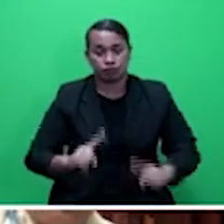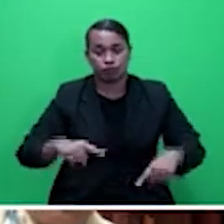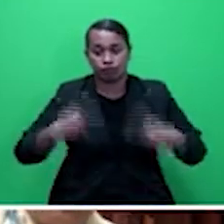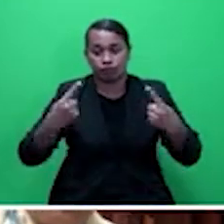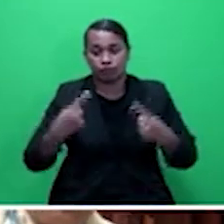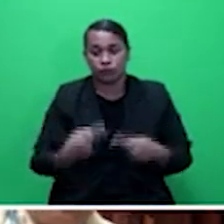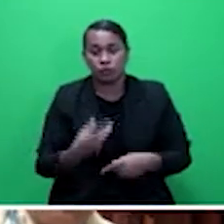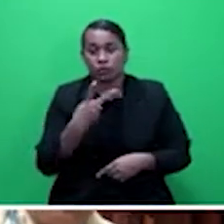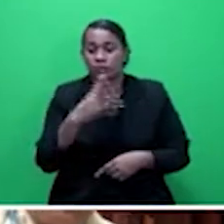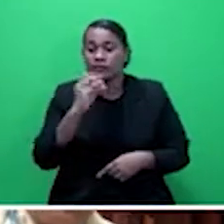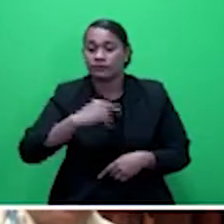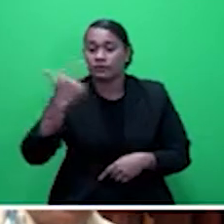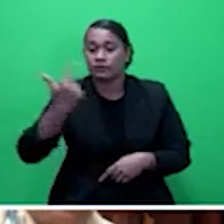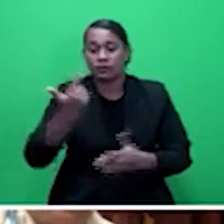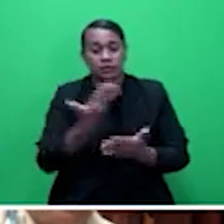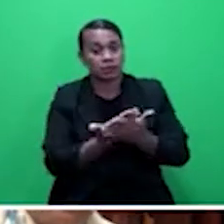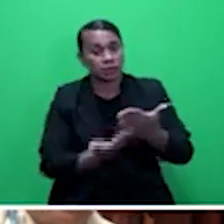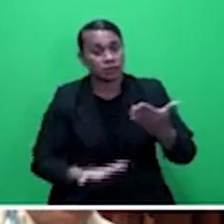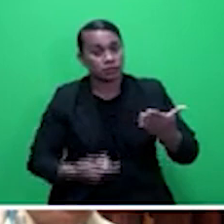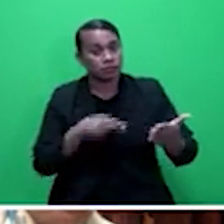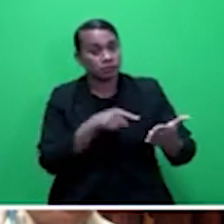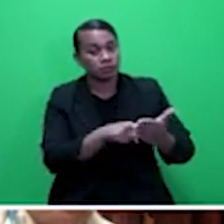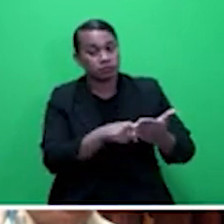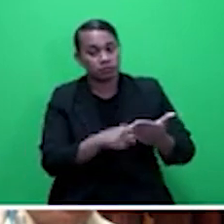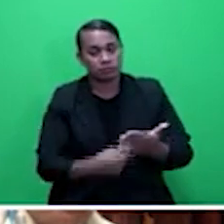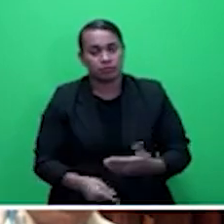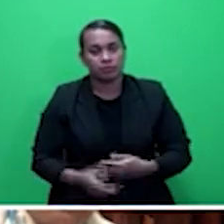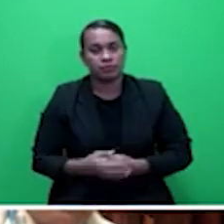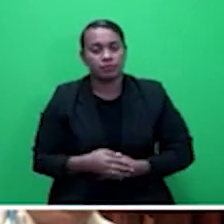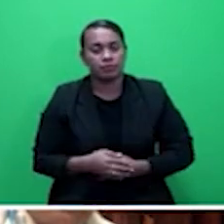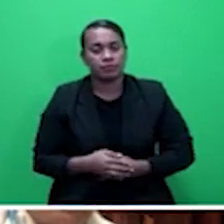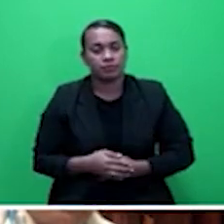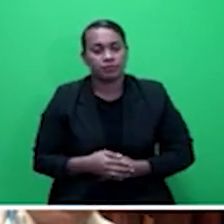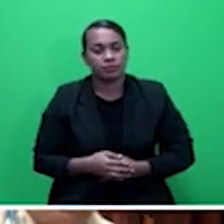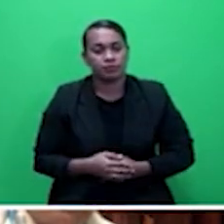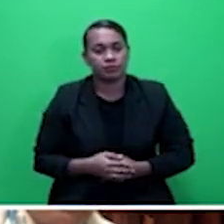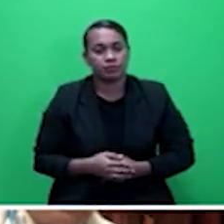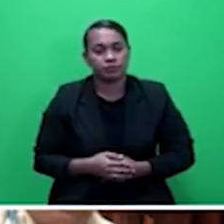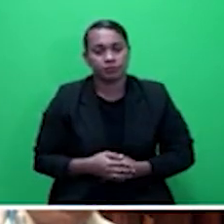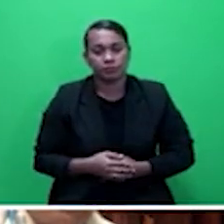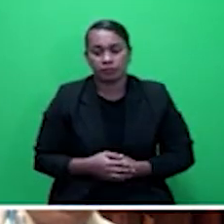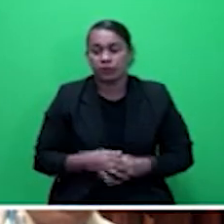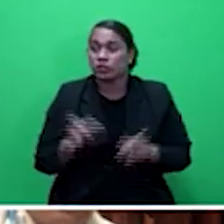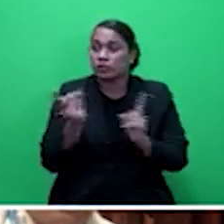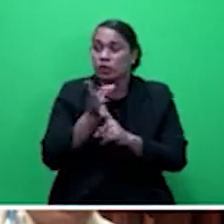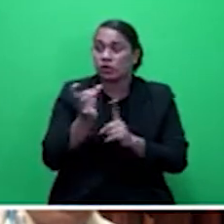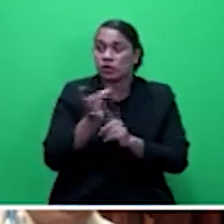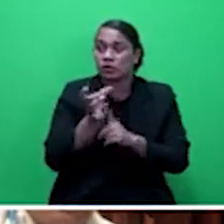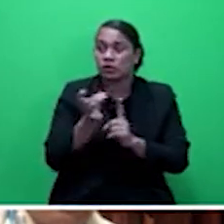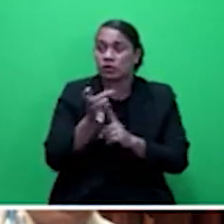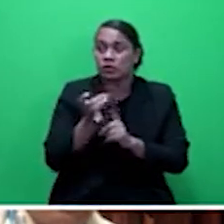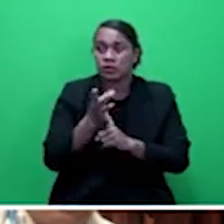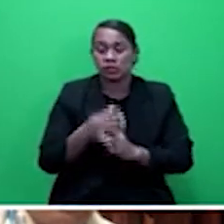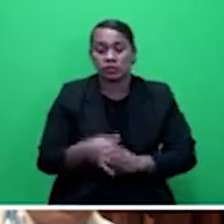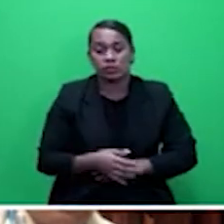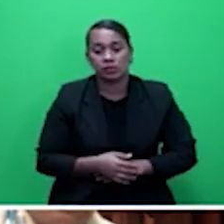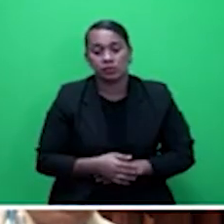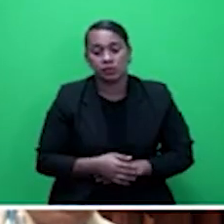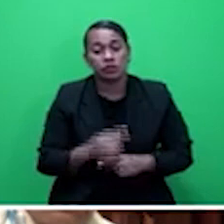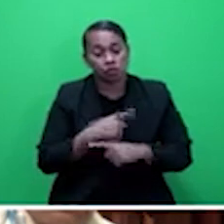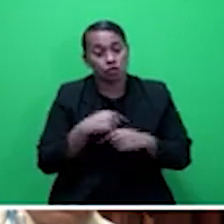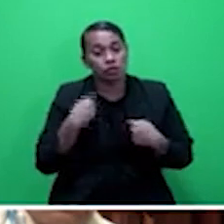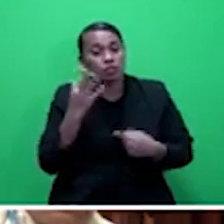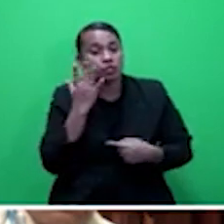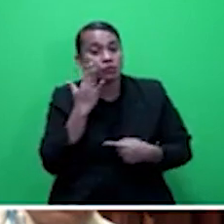RBI of insurance report. It's critical that we, when discussing insurance,